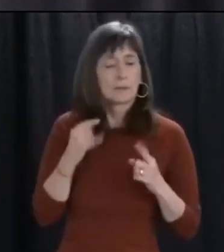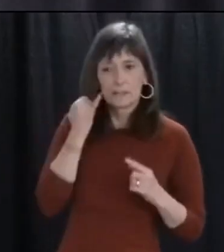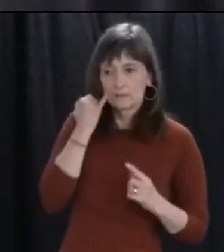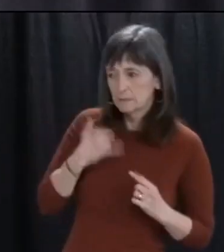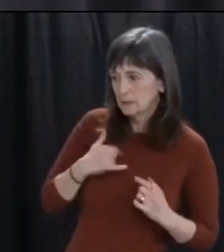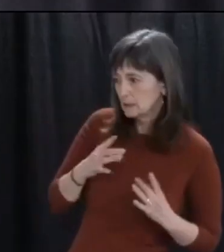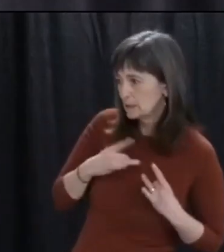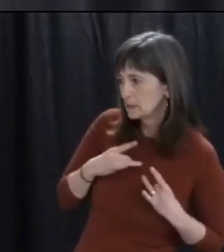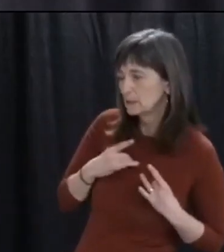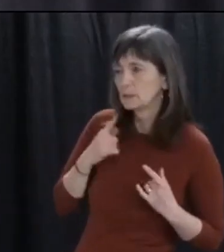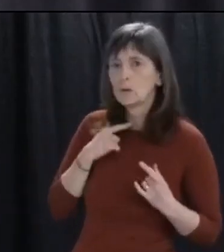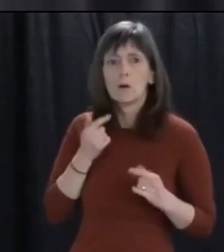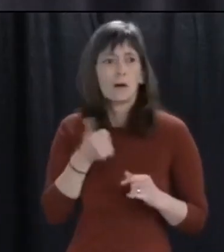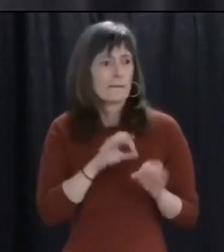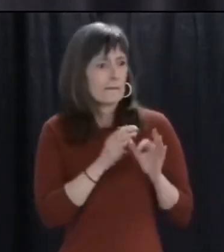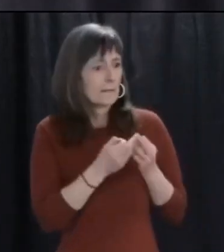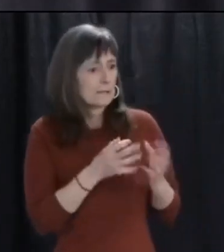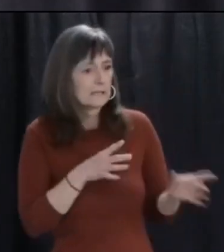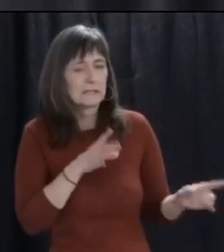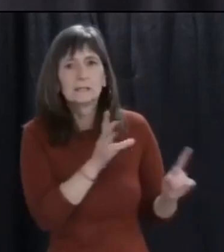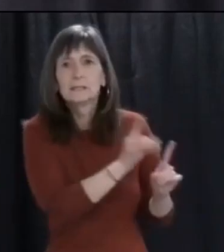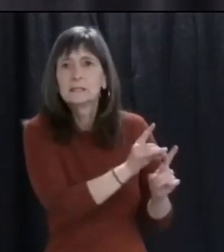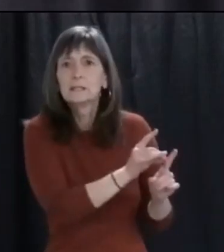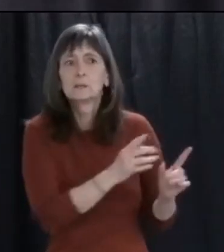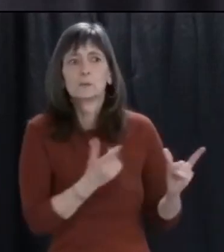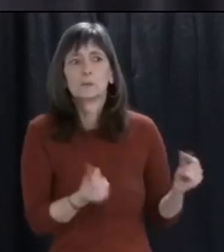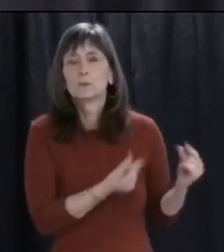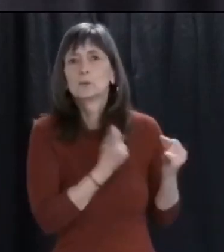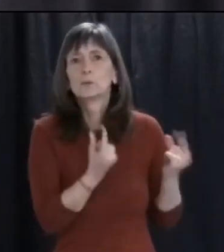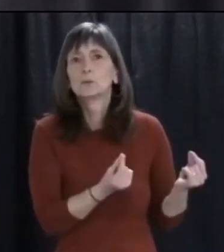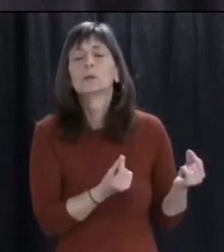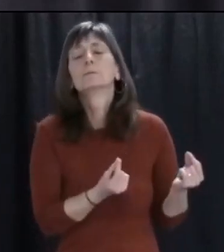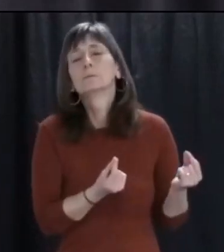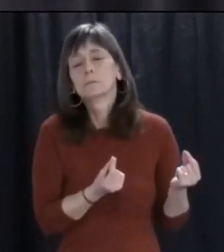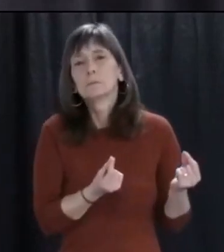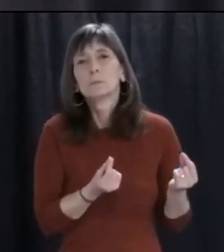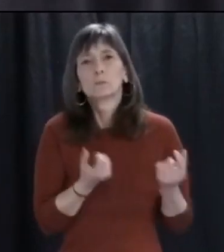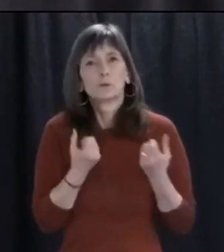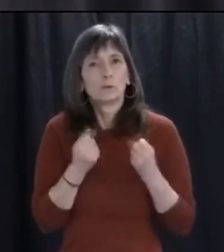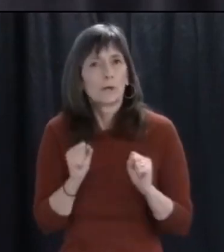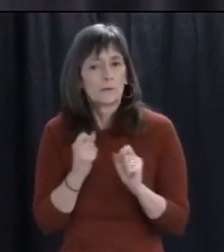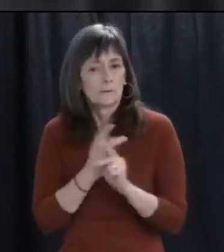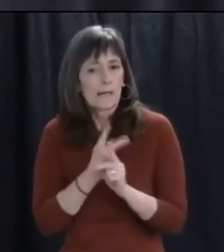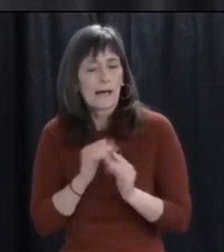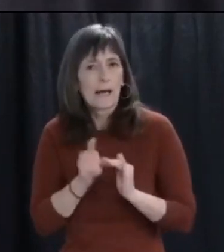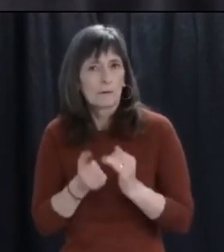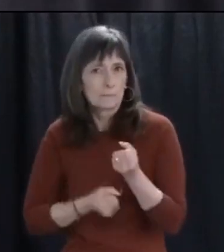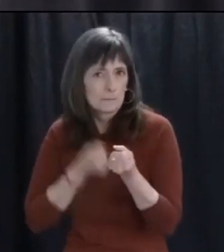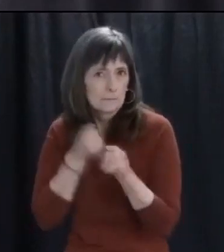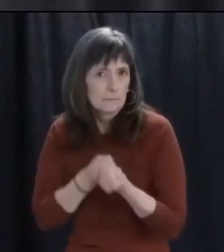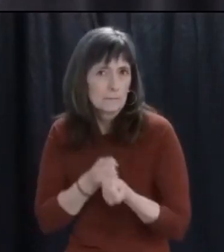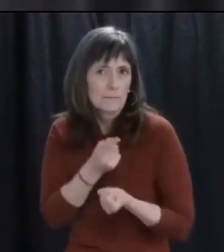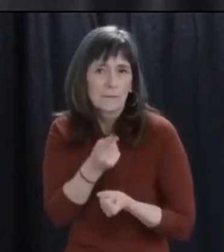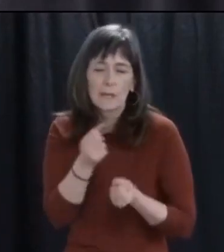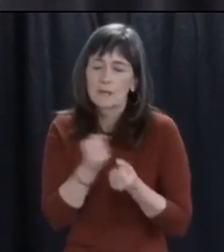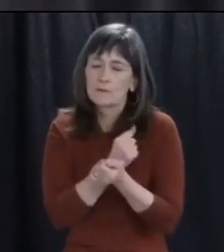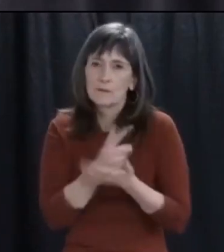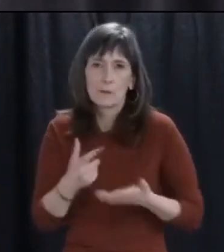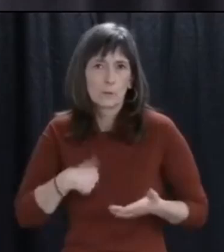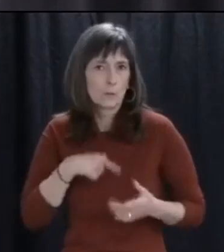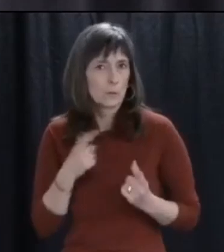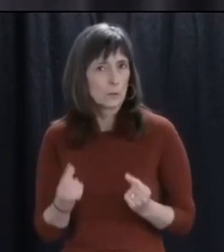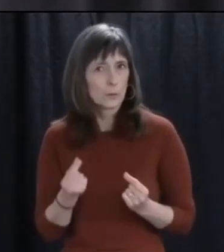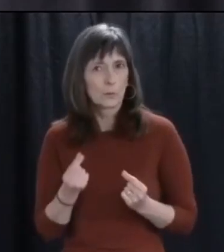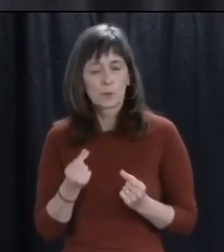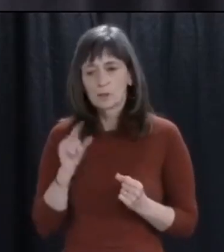sick. We've been working with you to help you through every corner of your life. Every piece of our work as a